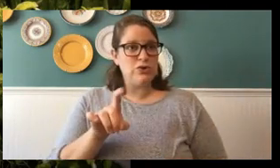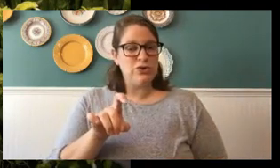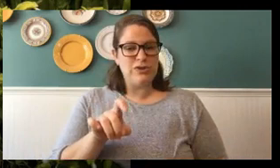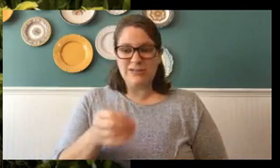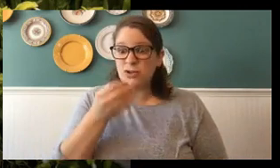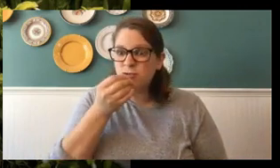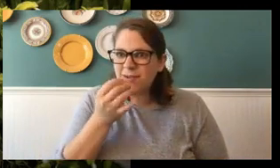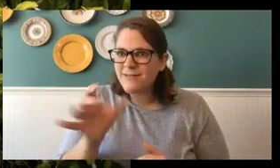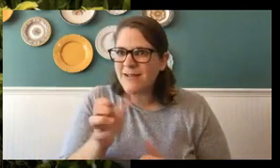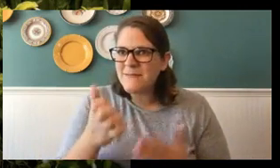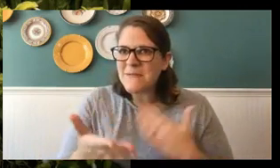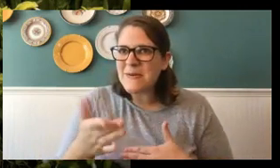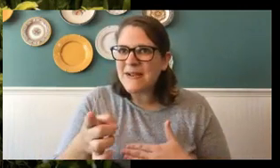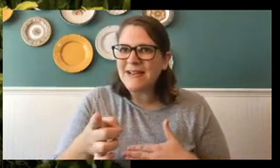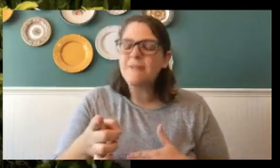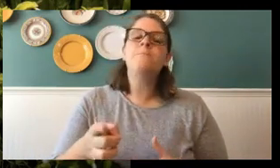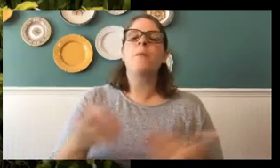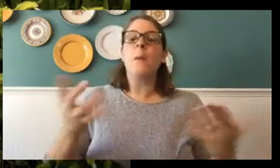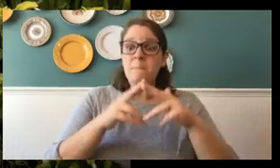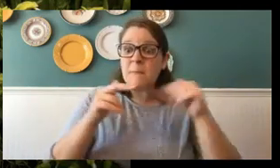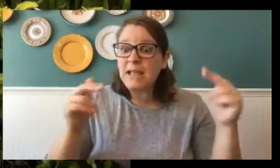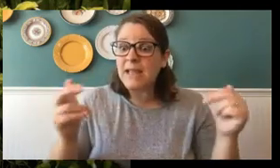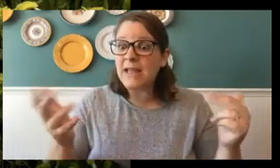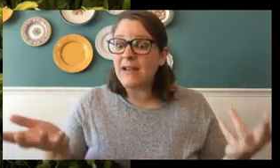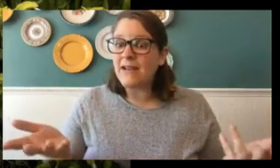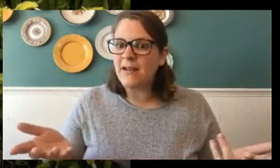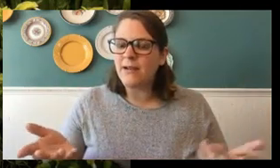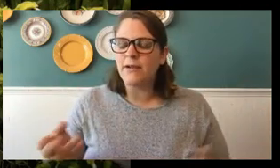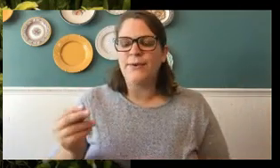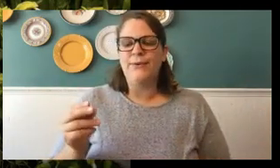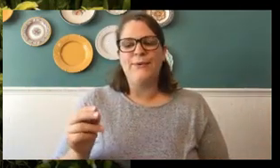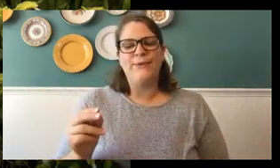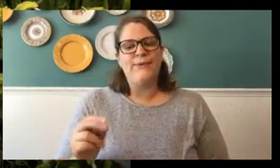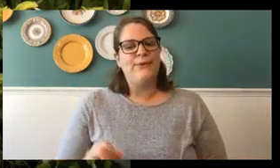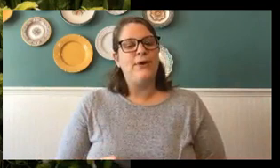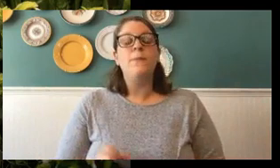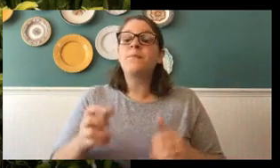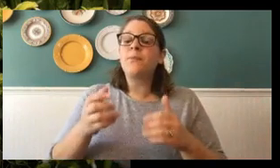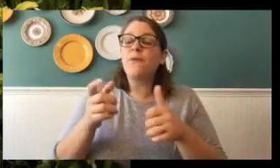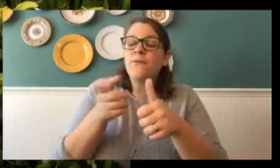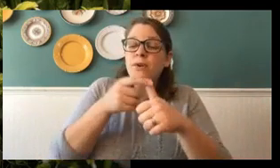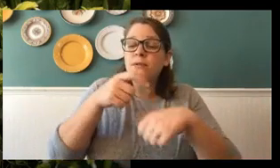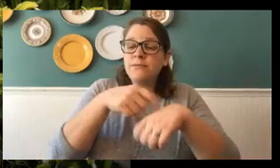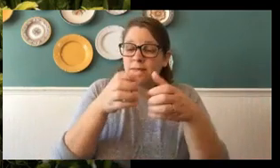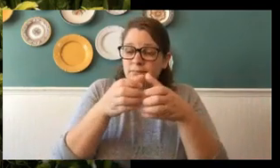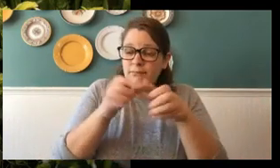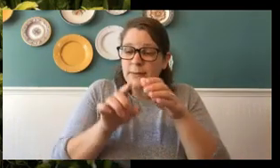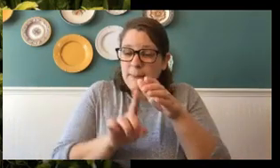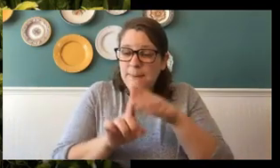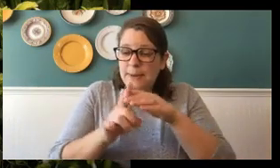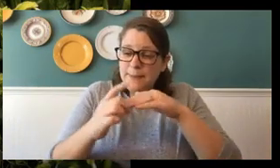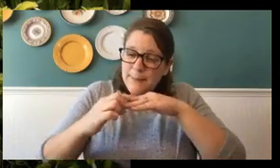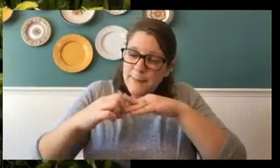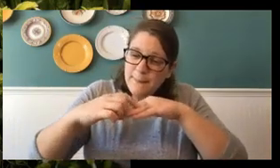Okay, what about bacon? Yeah, no. When a caterpillar first comes out of its egg,